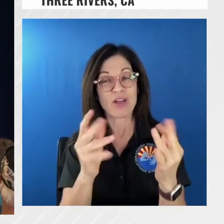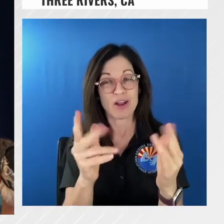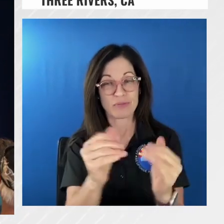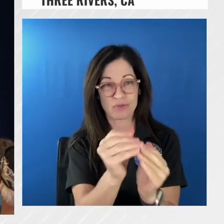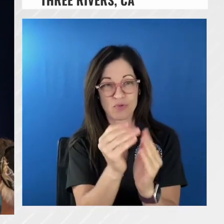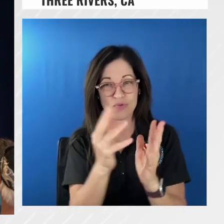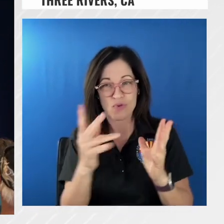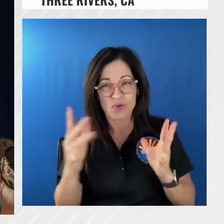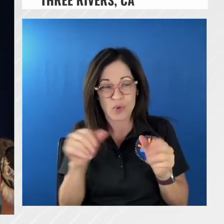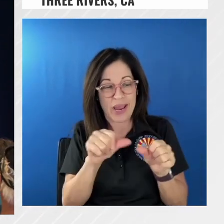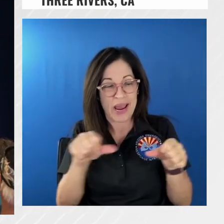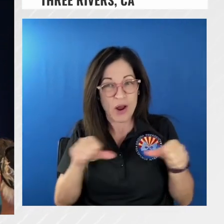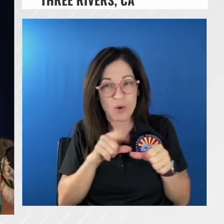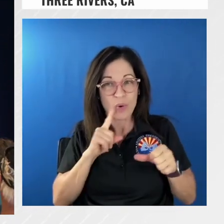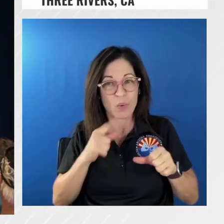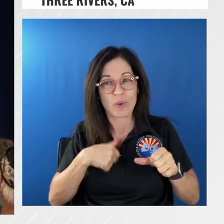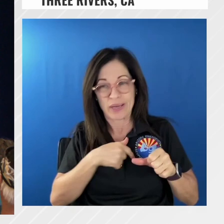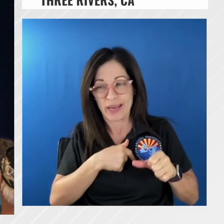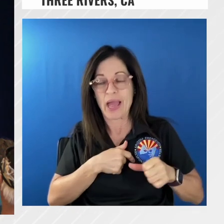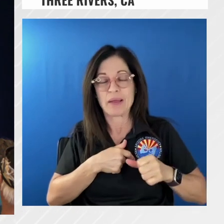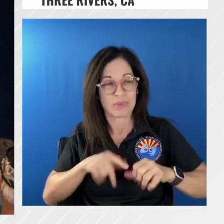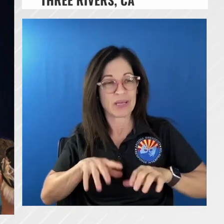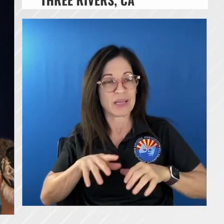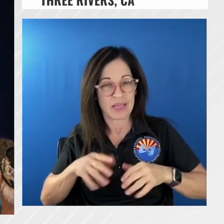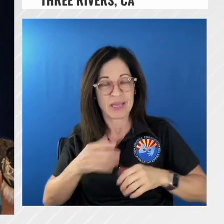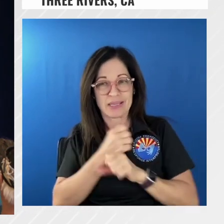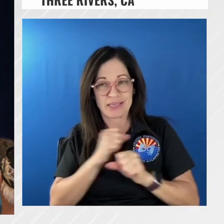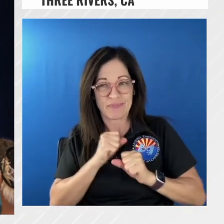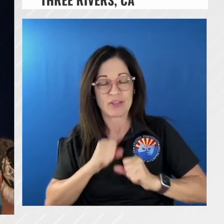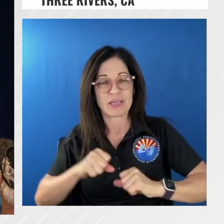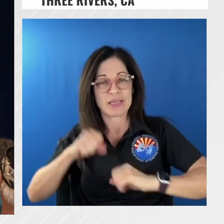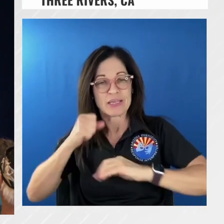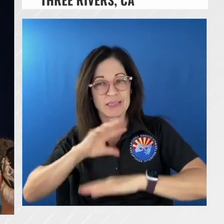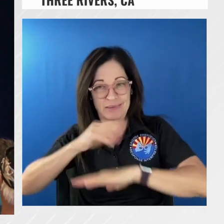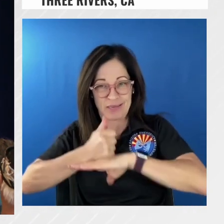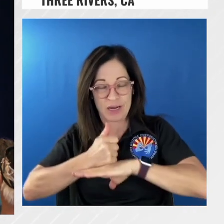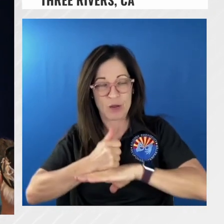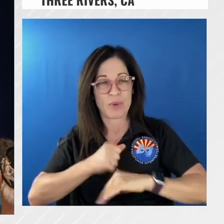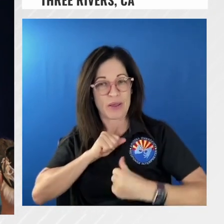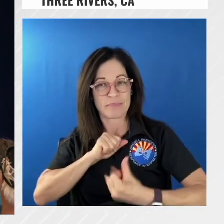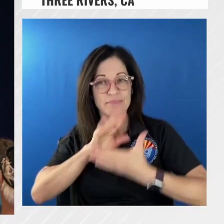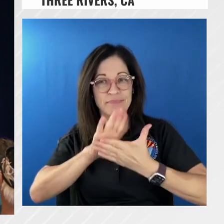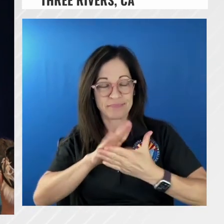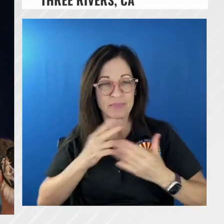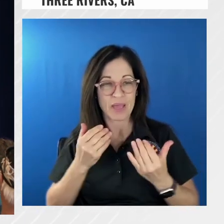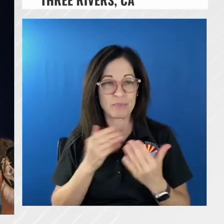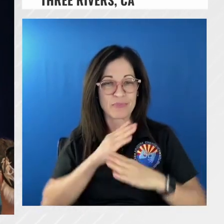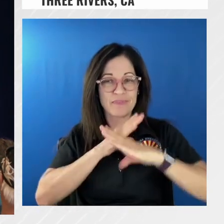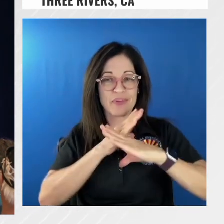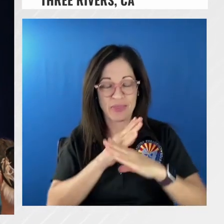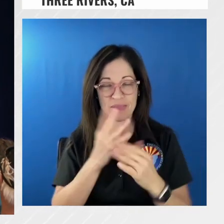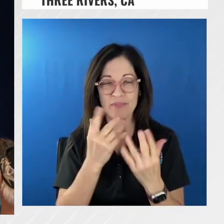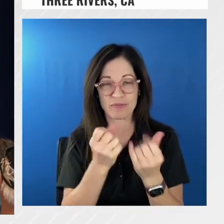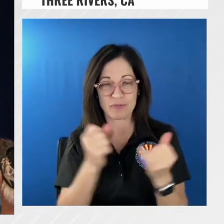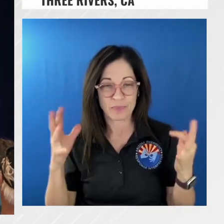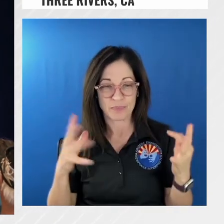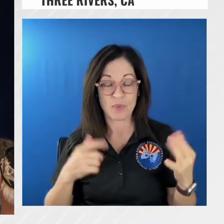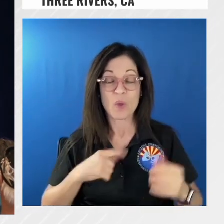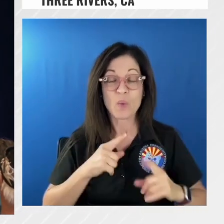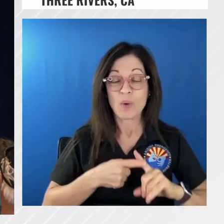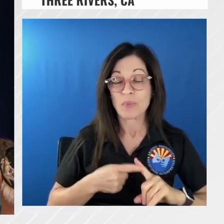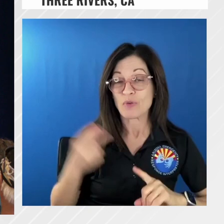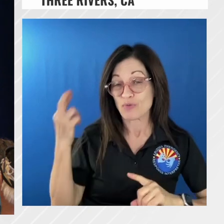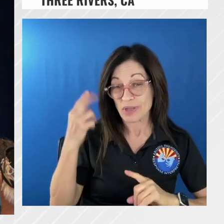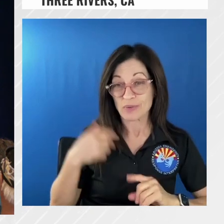can then effectively stop the spread of the fire when recognizing that we're going to an indirect to